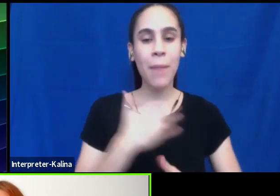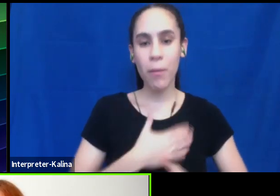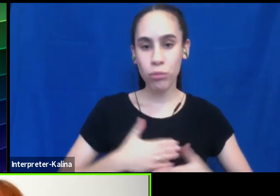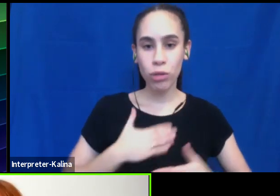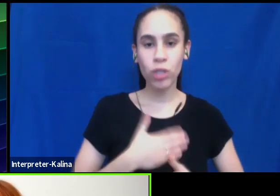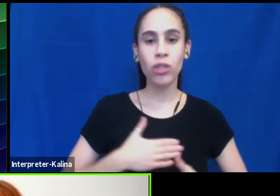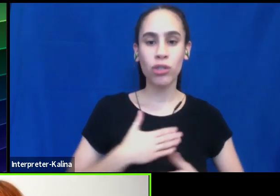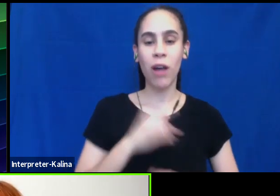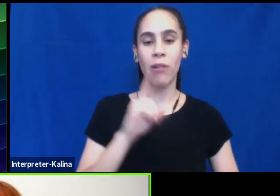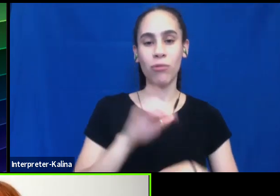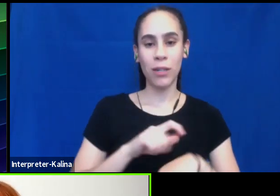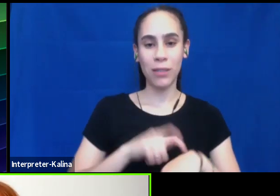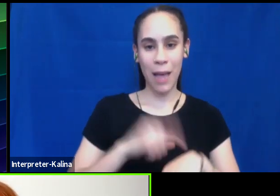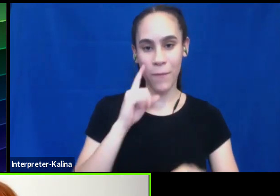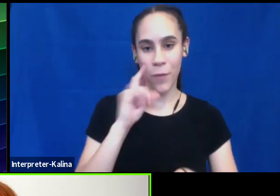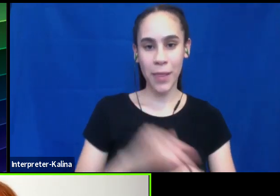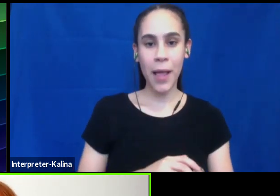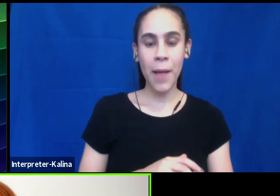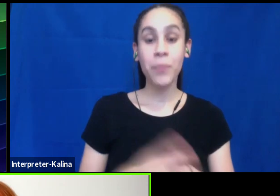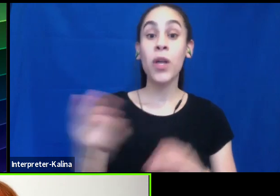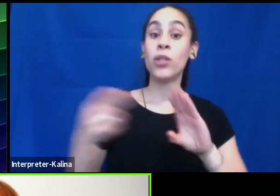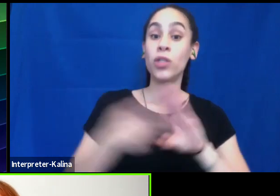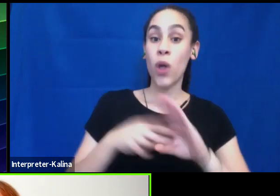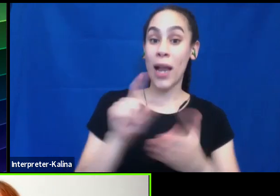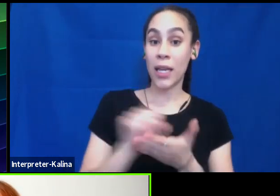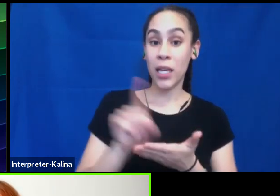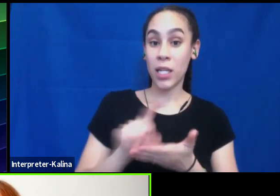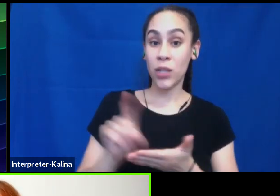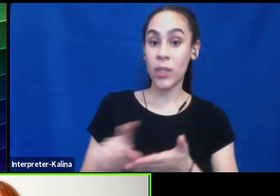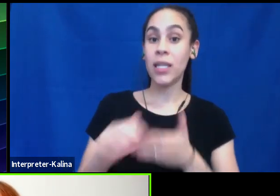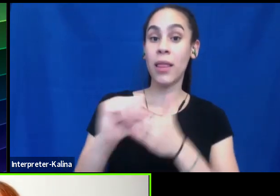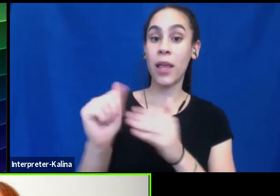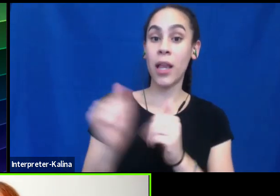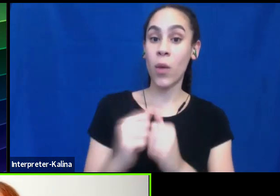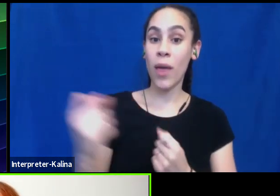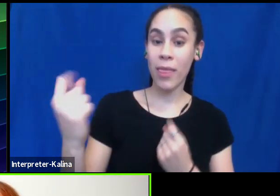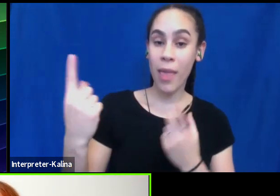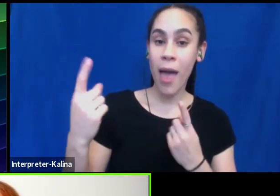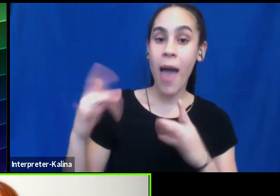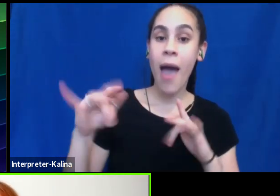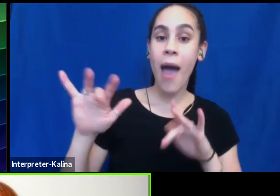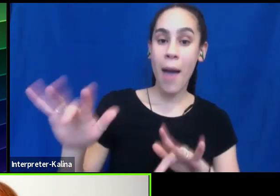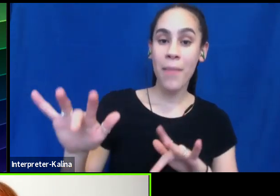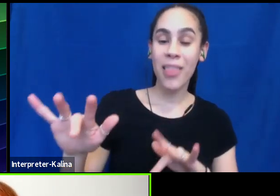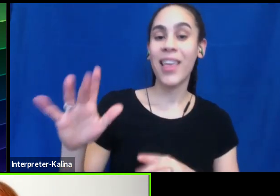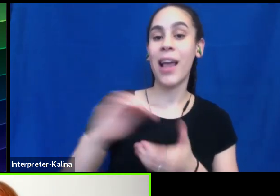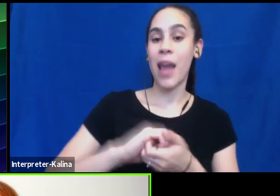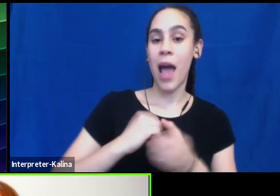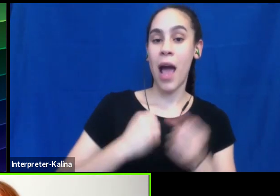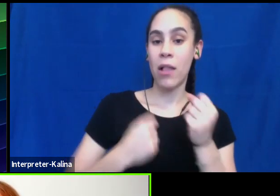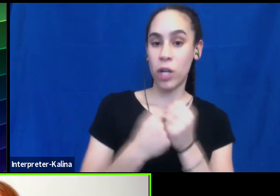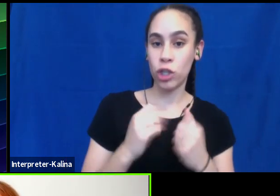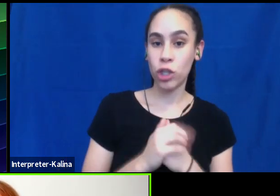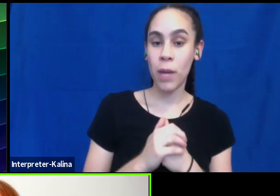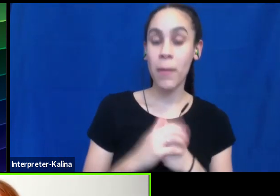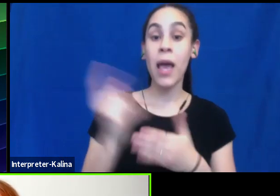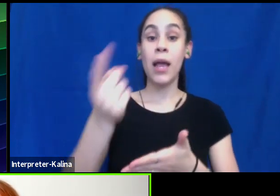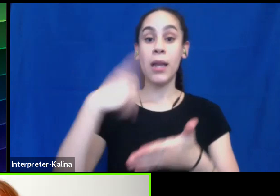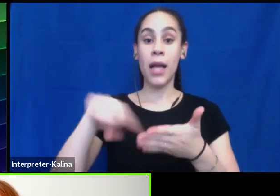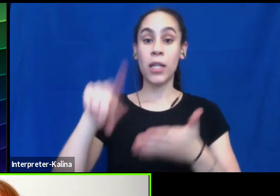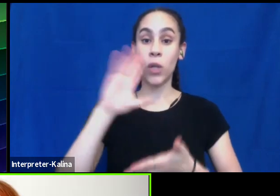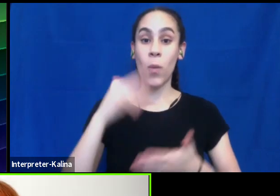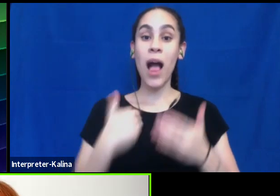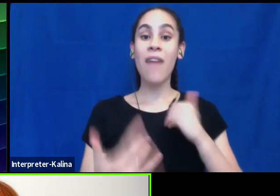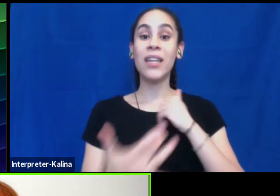and join us each week and for leading with empathy and allyship. Uh, next week, we will have tech inclusion.